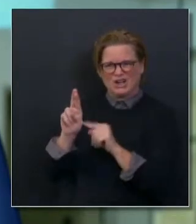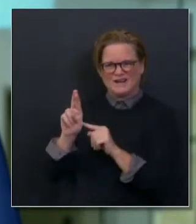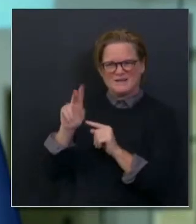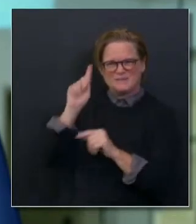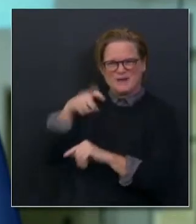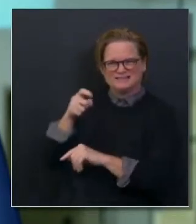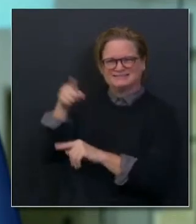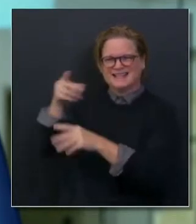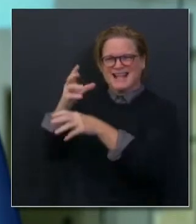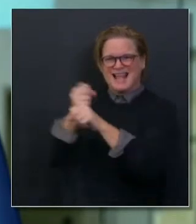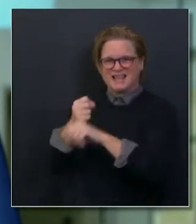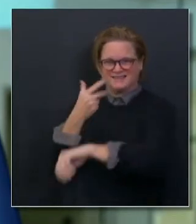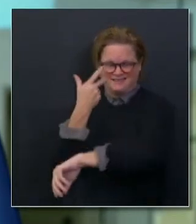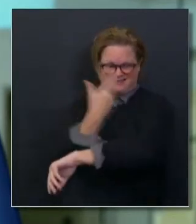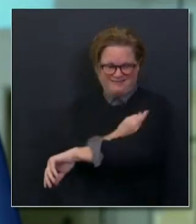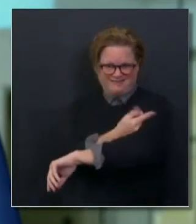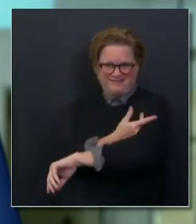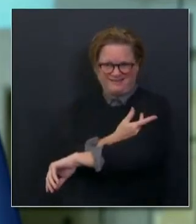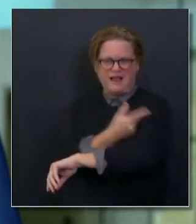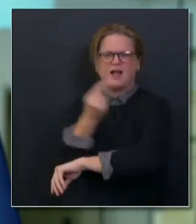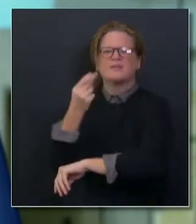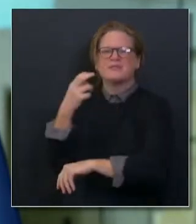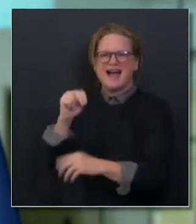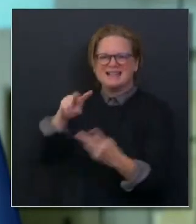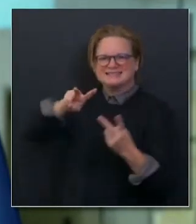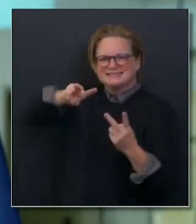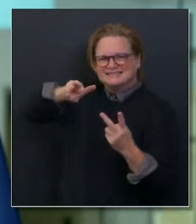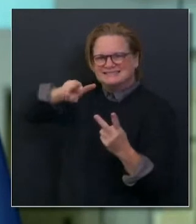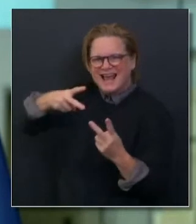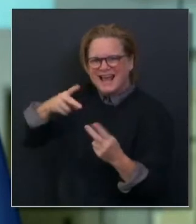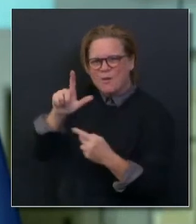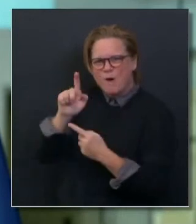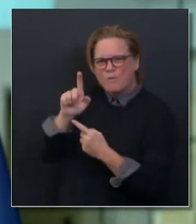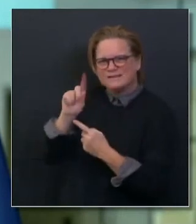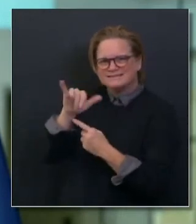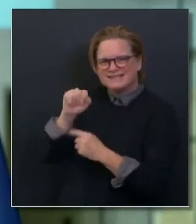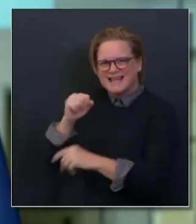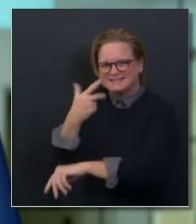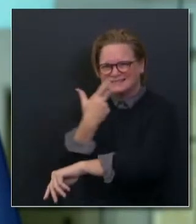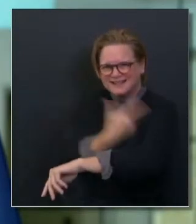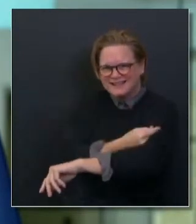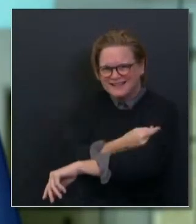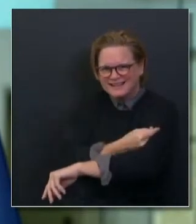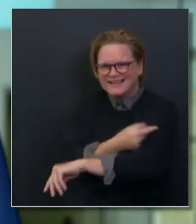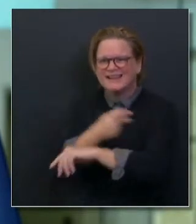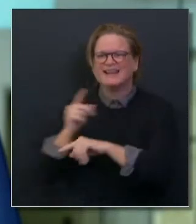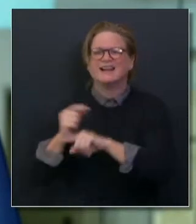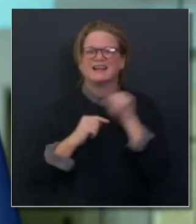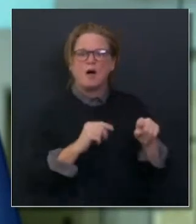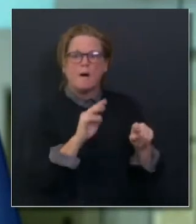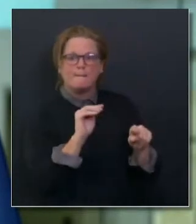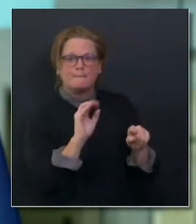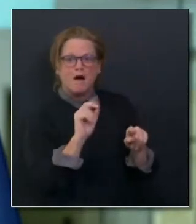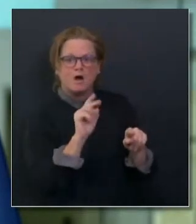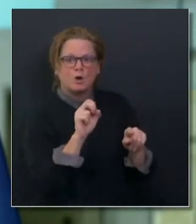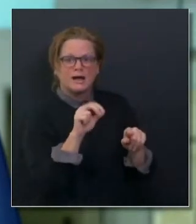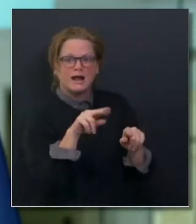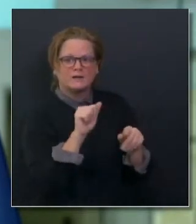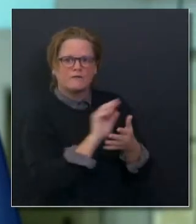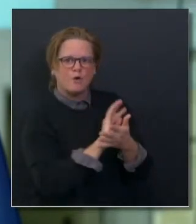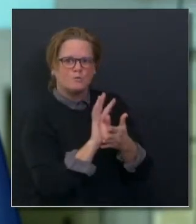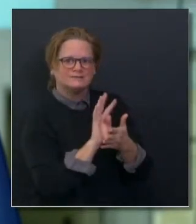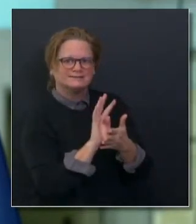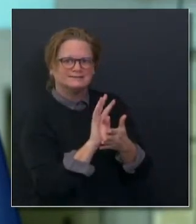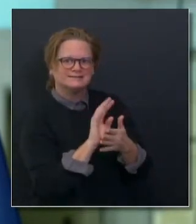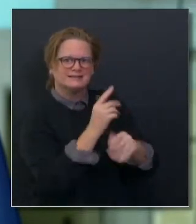dose, 10 to 12 days later, we'll start to see some benefits beginning to accrue. There's some real sophistication